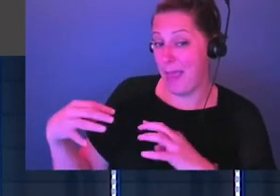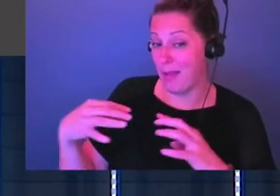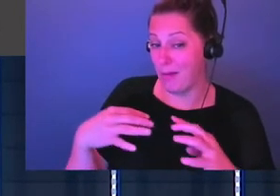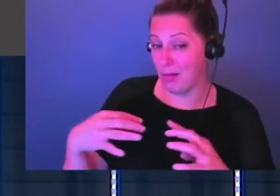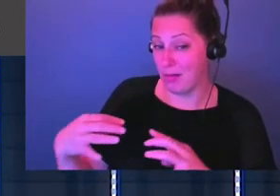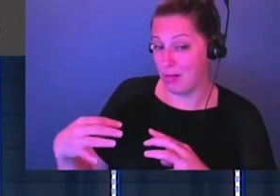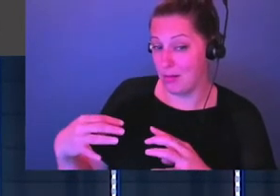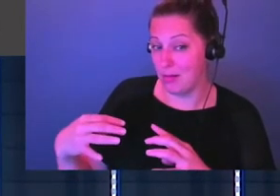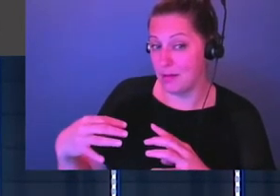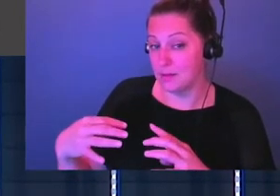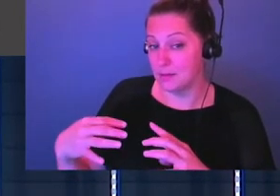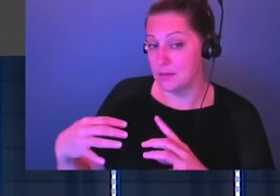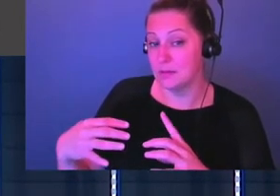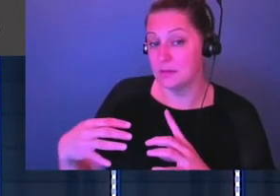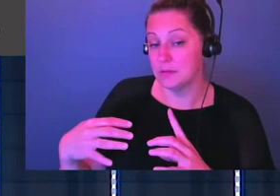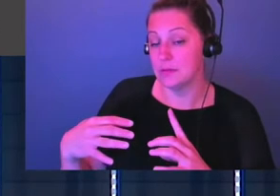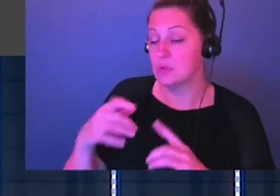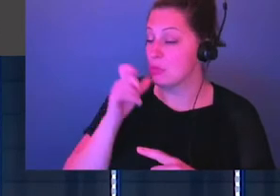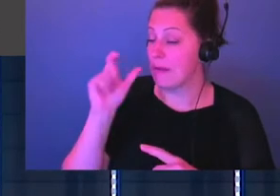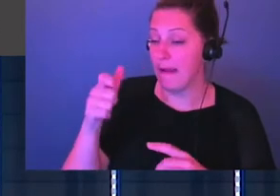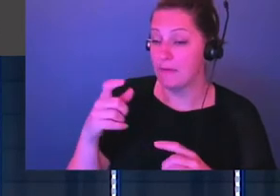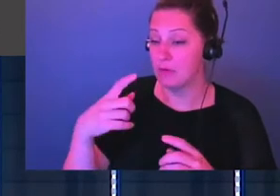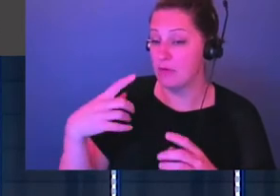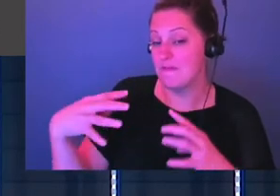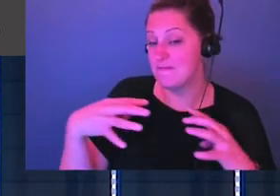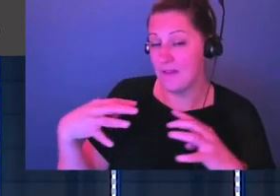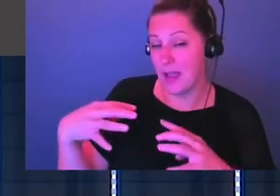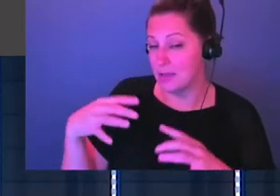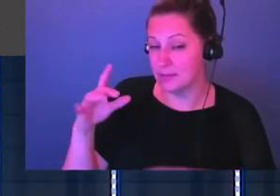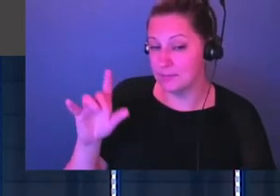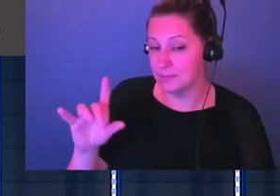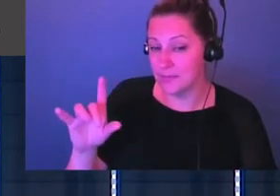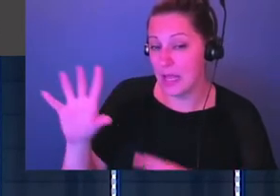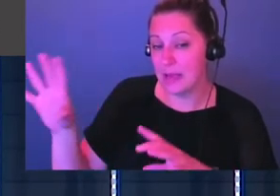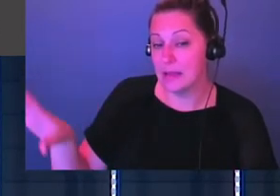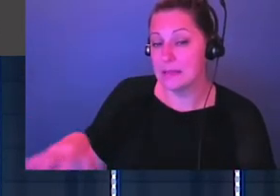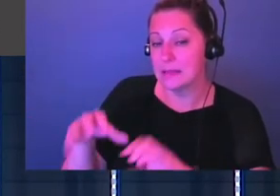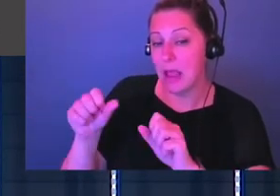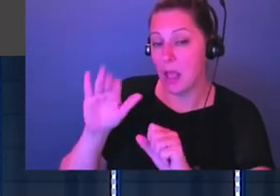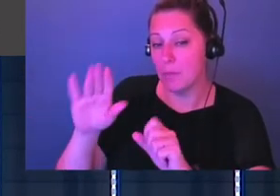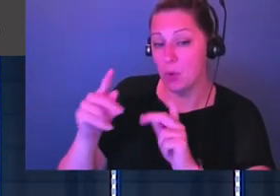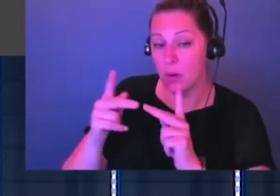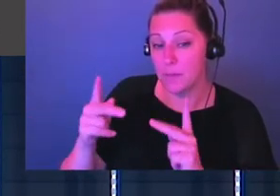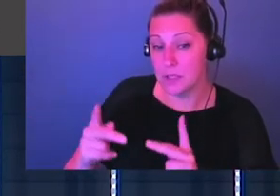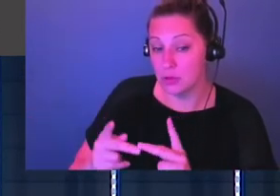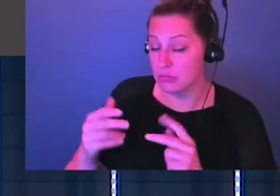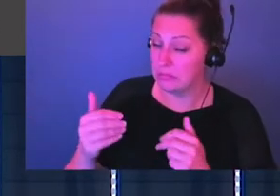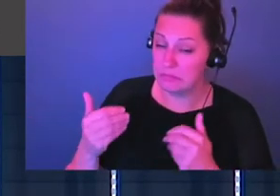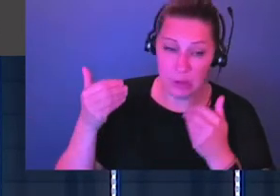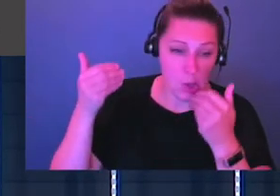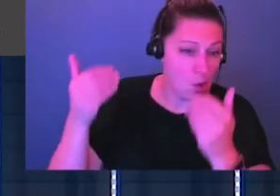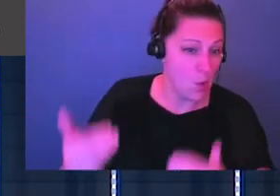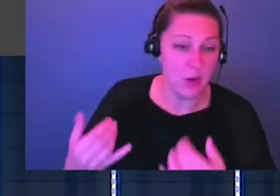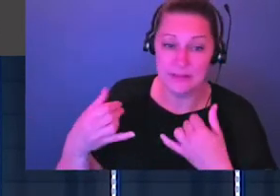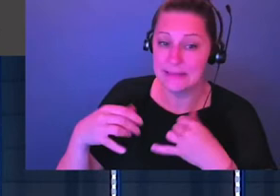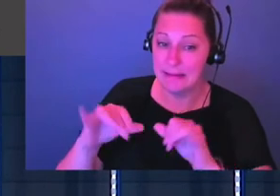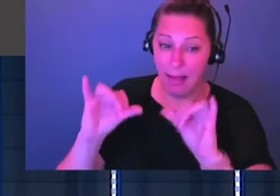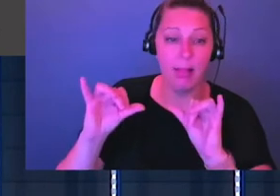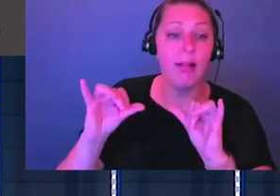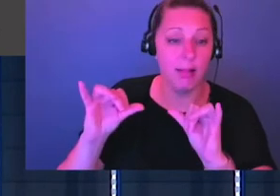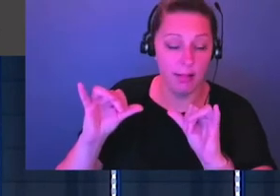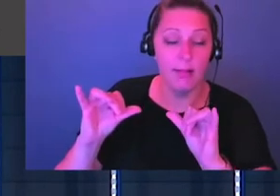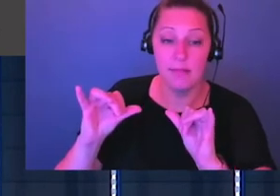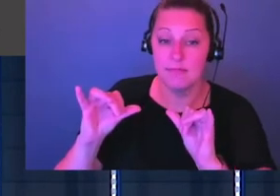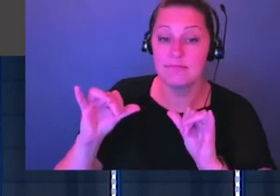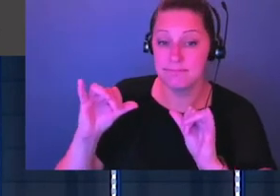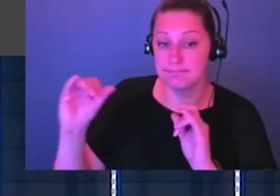to them through this man. You will not have to fight this battle. Take up your positions, okay? You need to still go out there to battle, stand firm, and